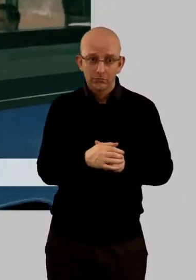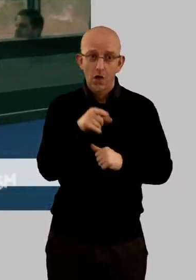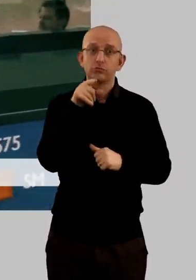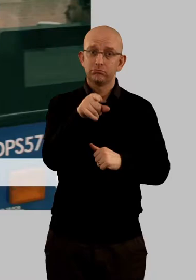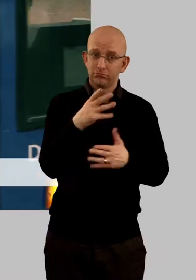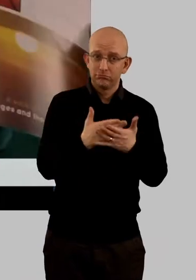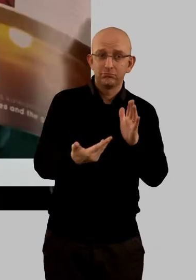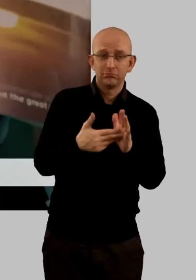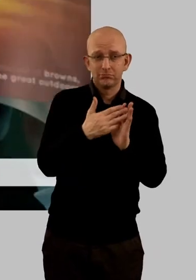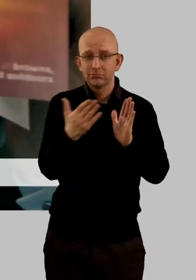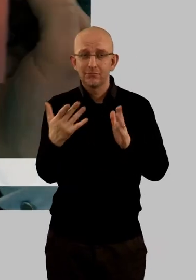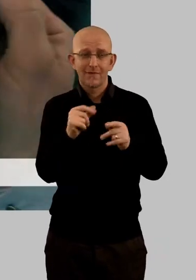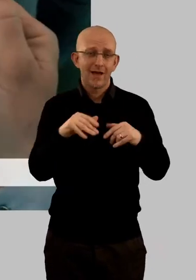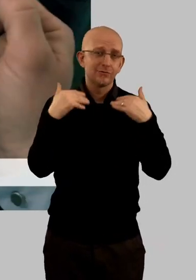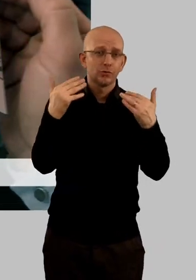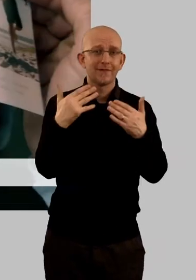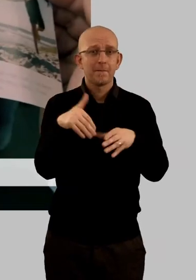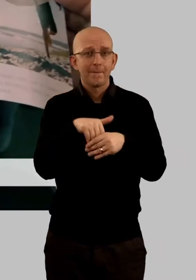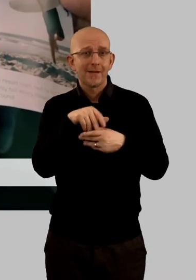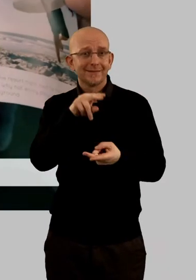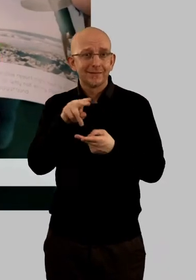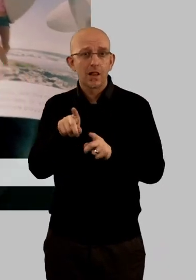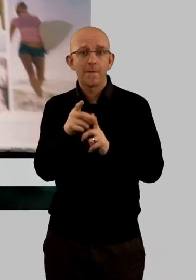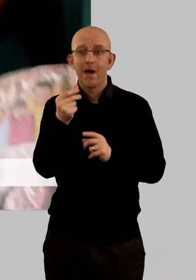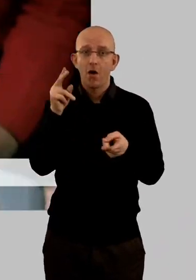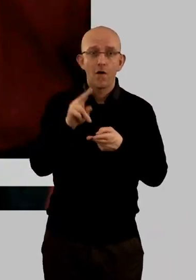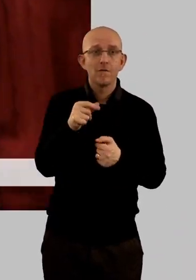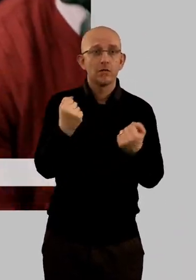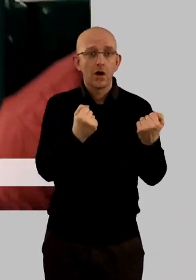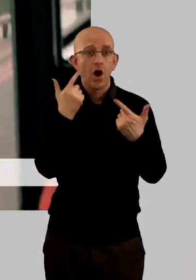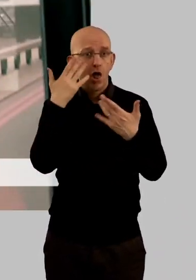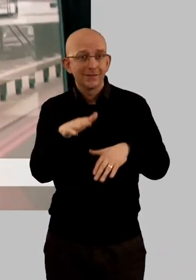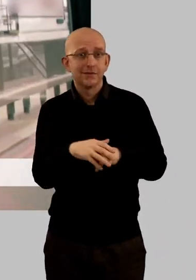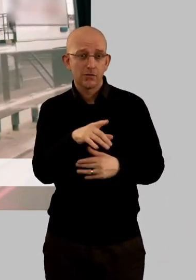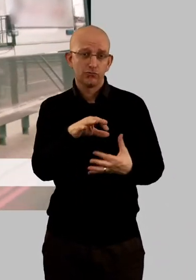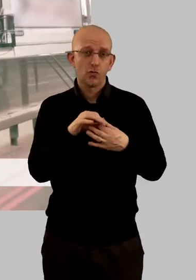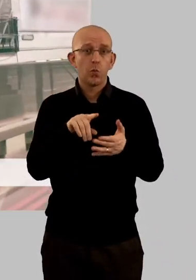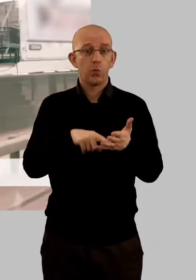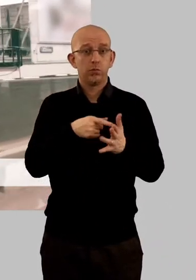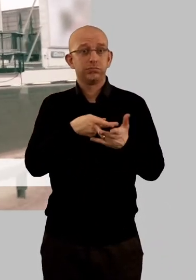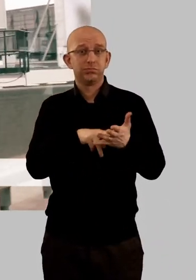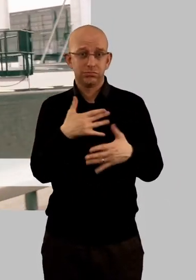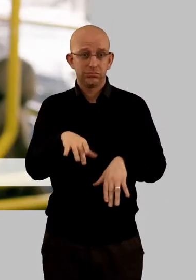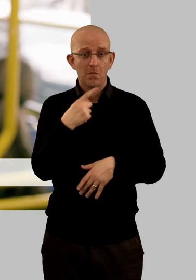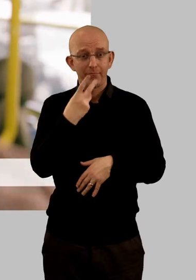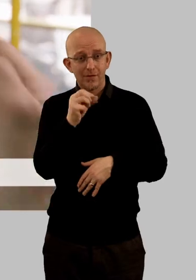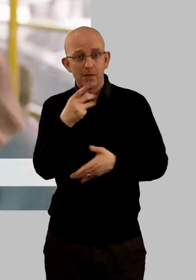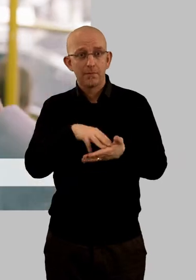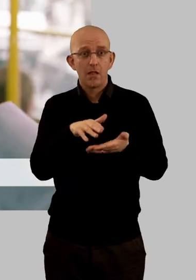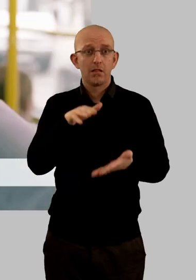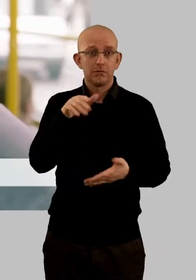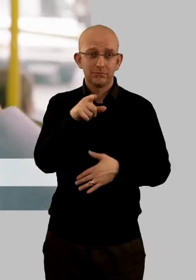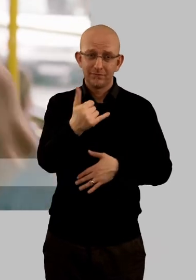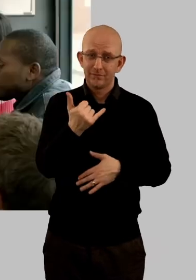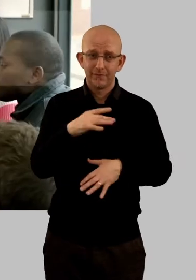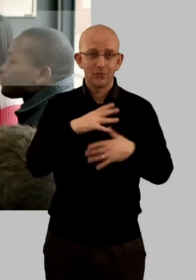exclusive member discounts like money off cars and holidays. Join Unison today from just £1.30 a month. Call free